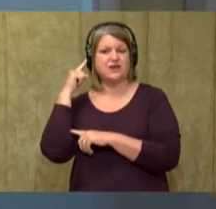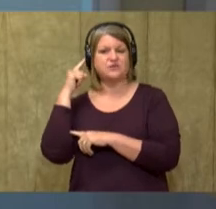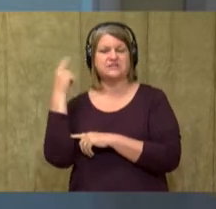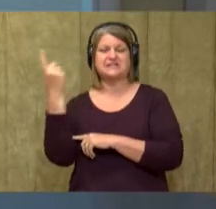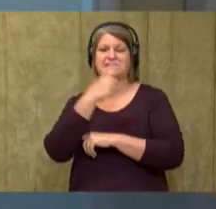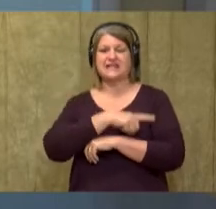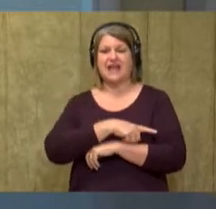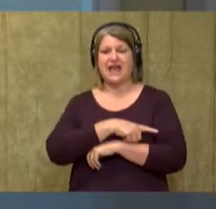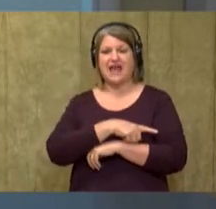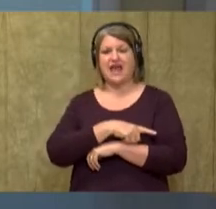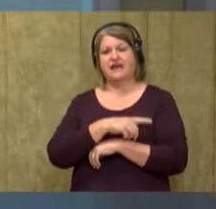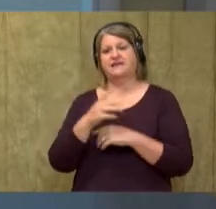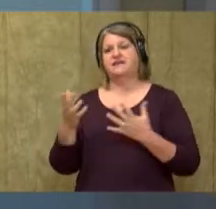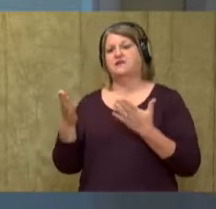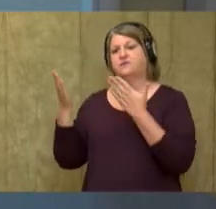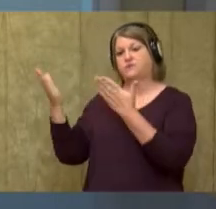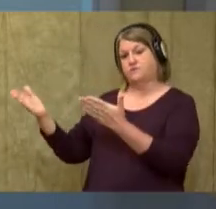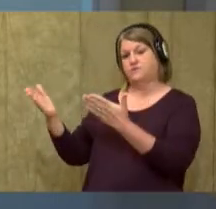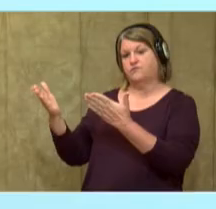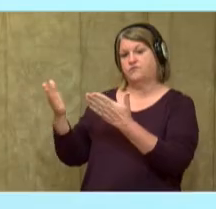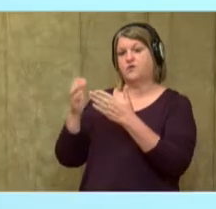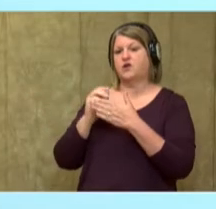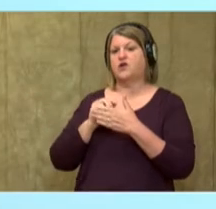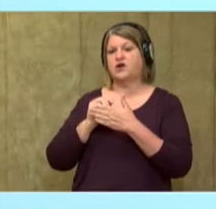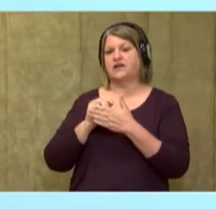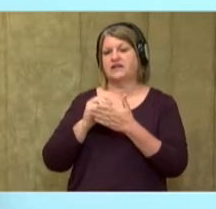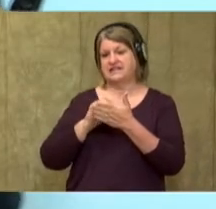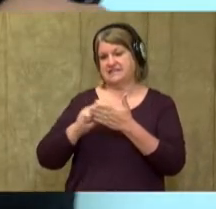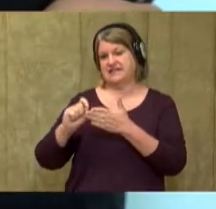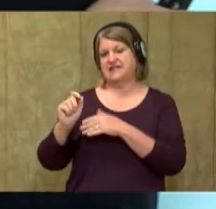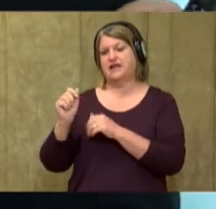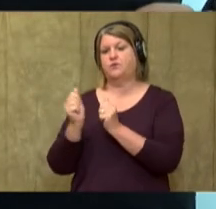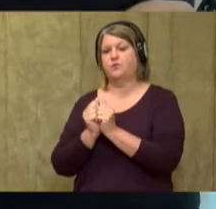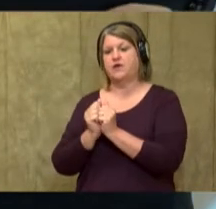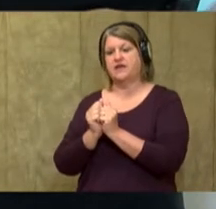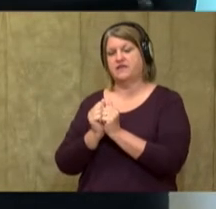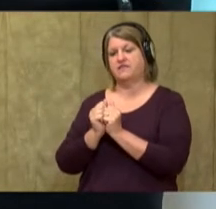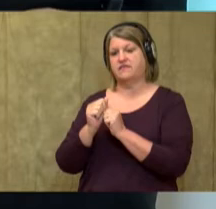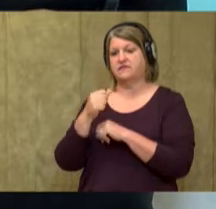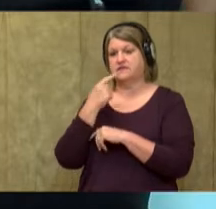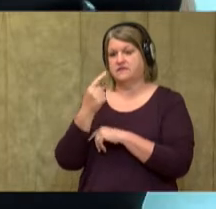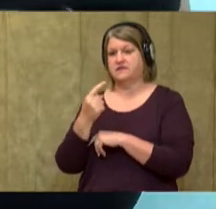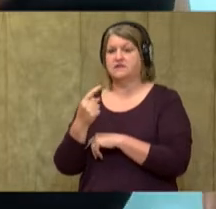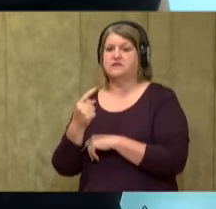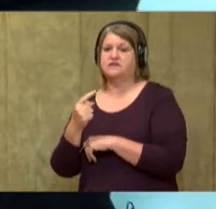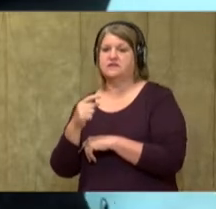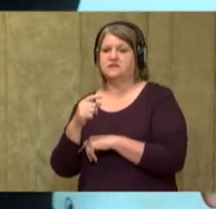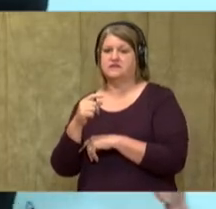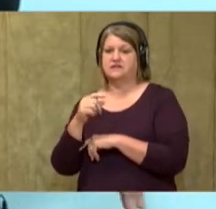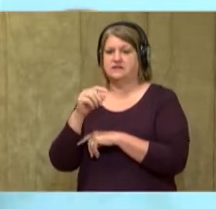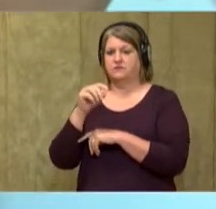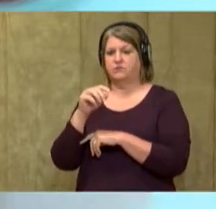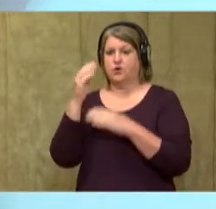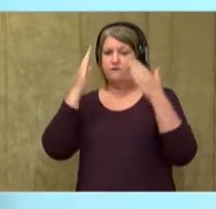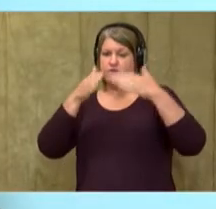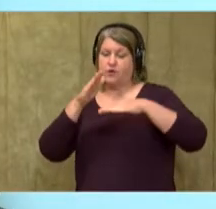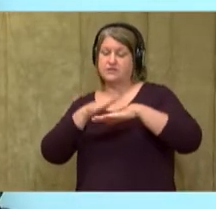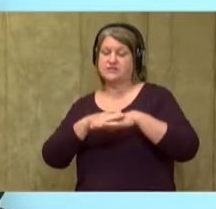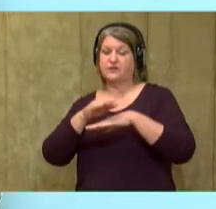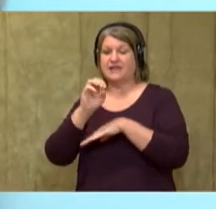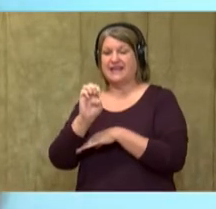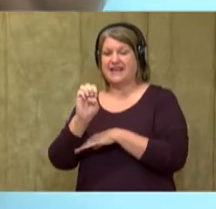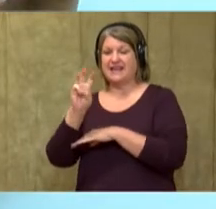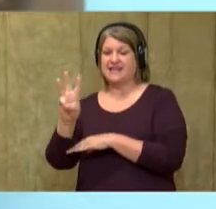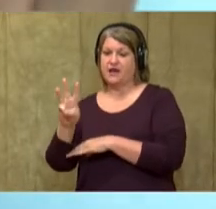dictate with oo, but I'm going to only focus on two of the sounds, ew and ui. I want you to notice that